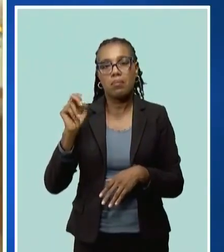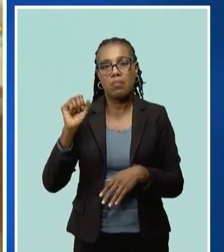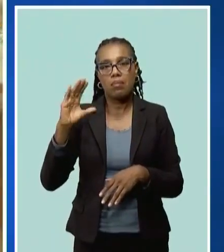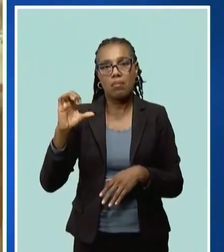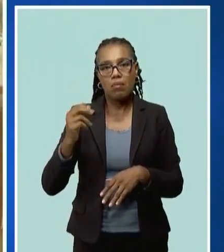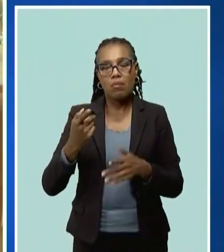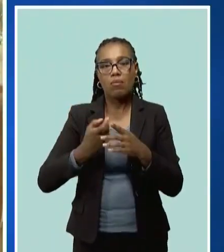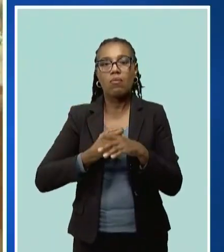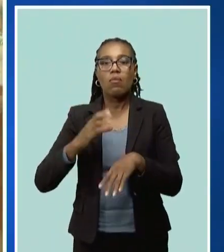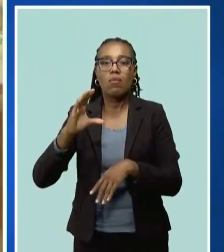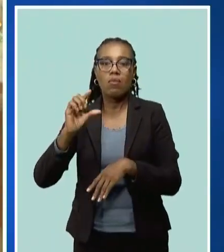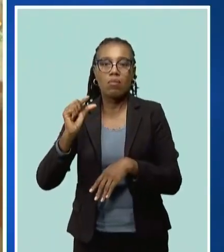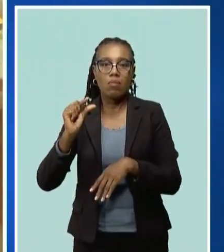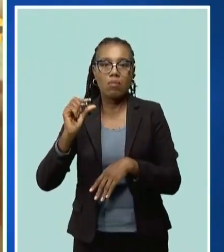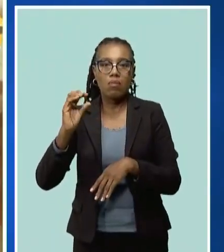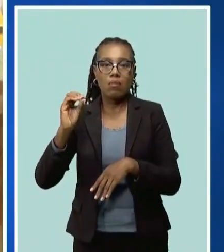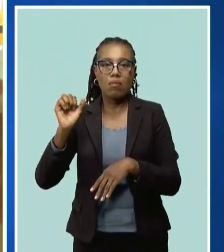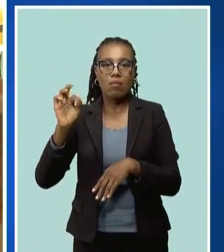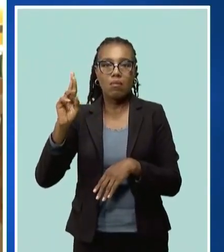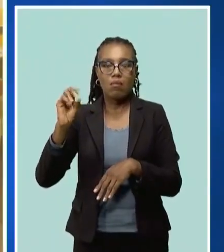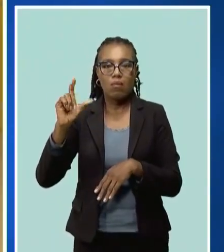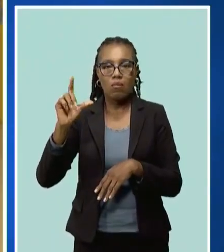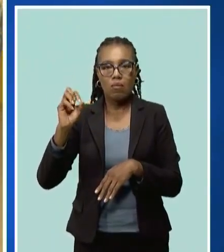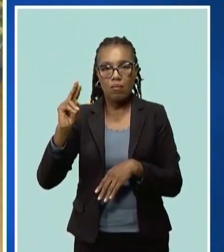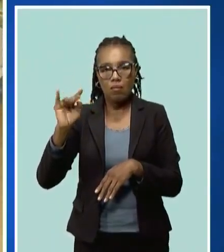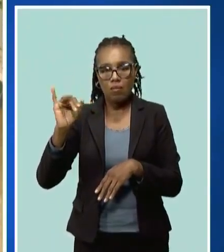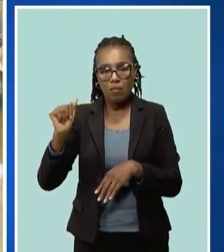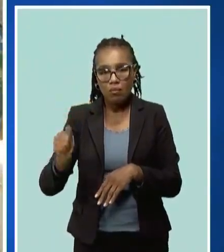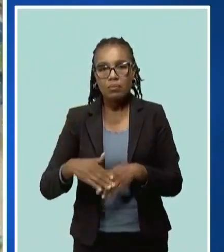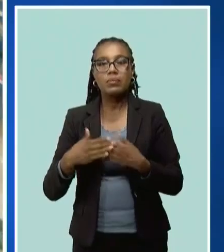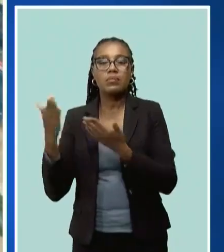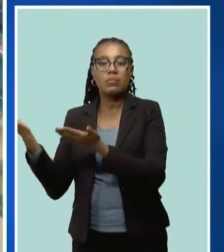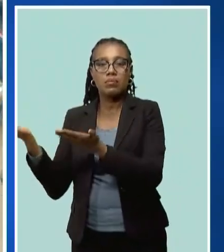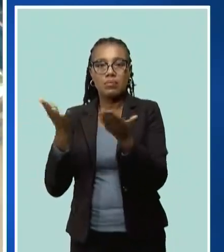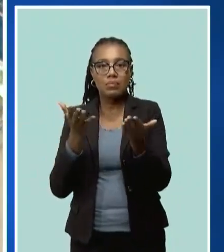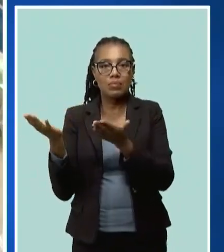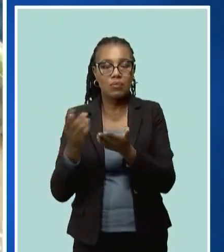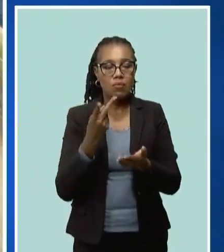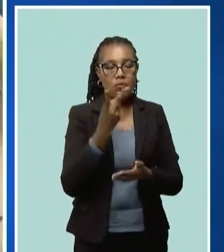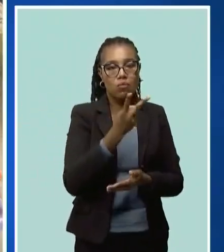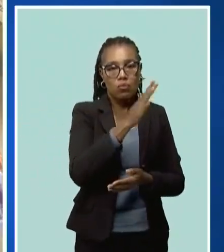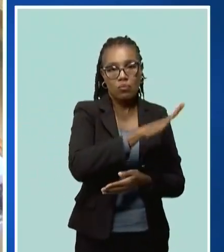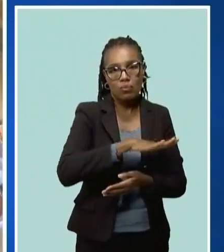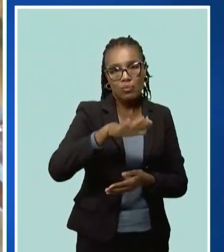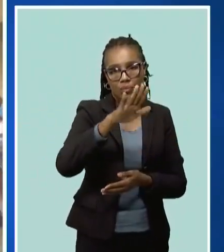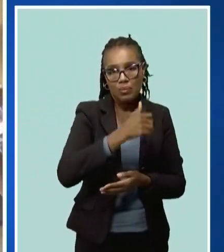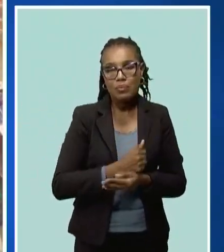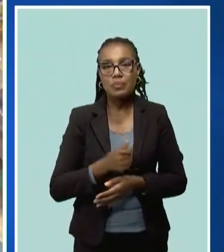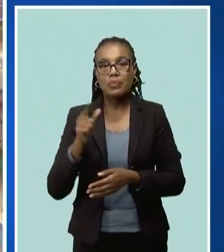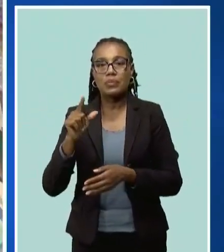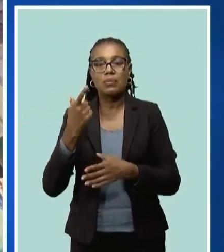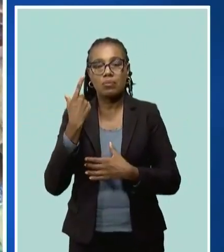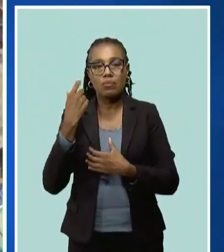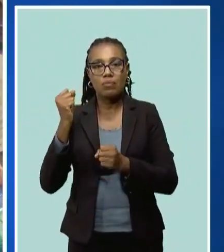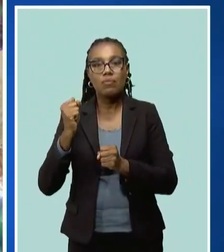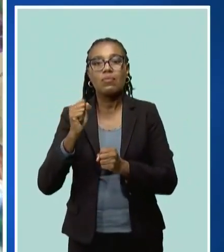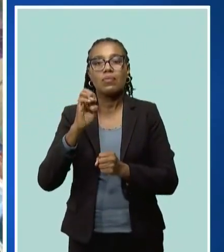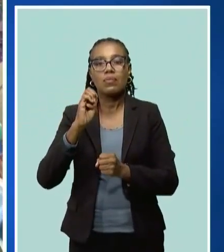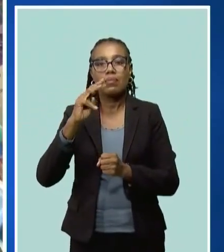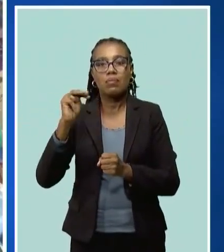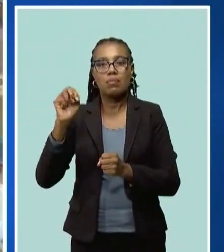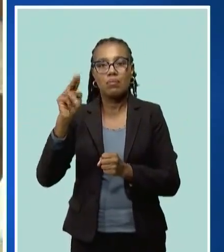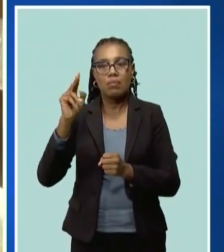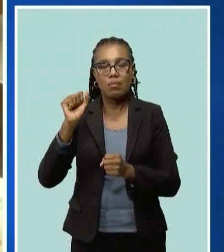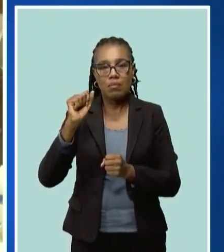food hampers and school items to residents in the two parishes. They're working with the Faith Emmanuel Pentecost Church